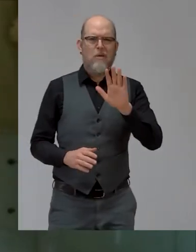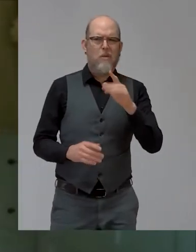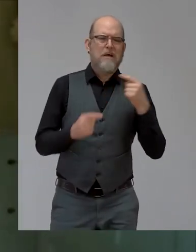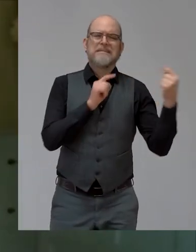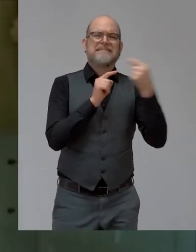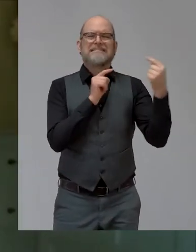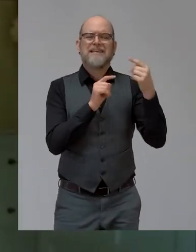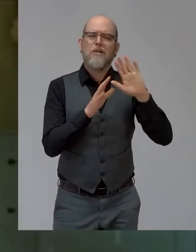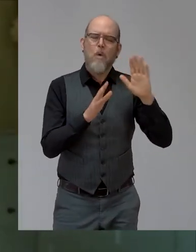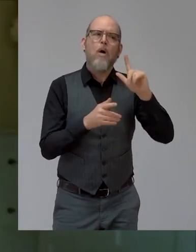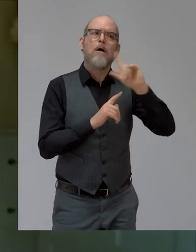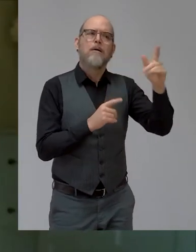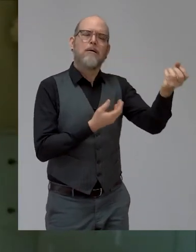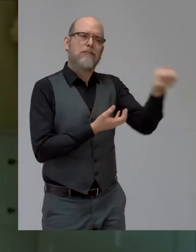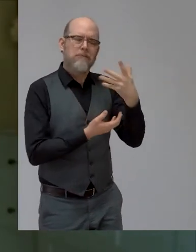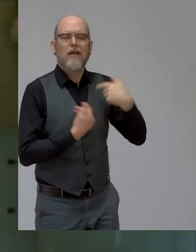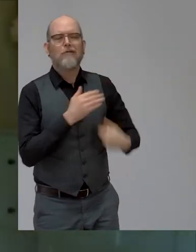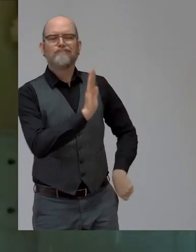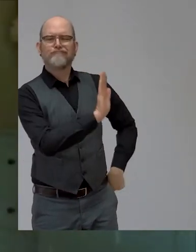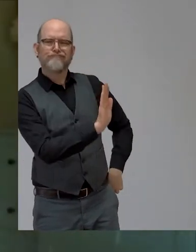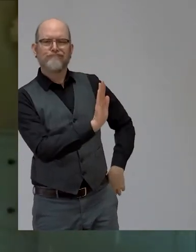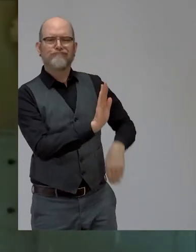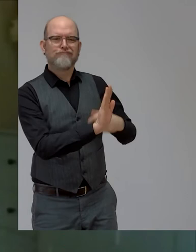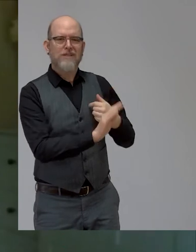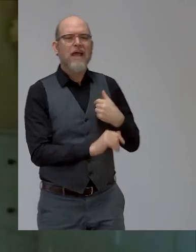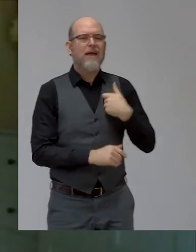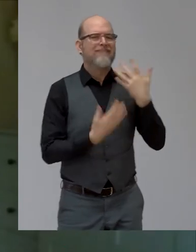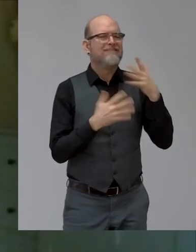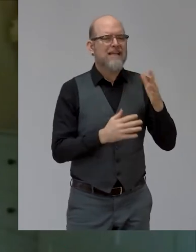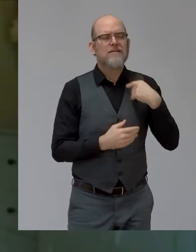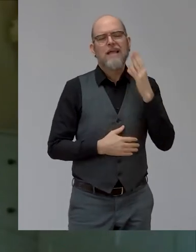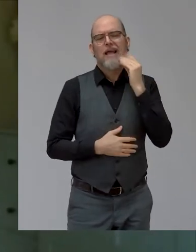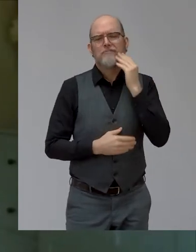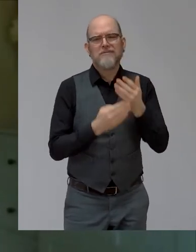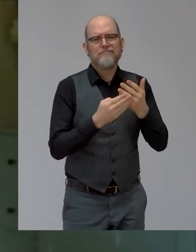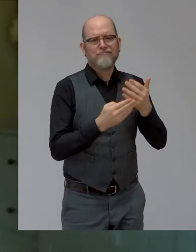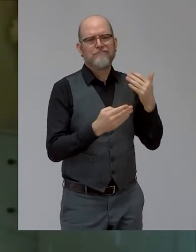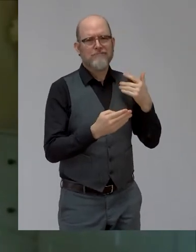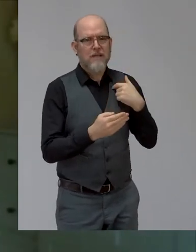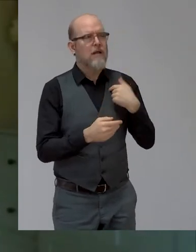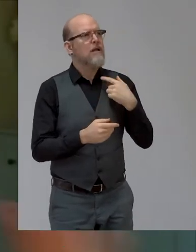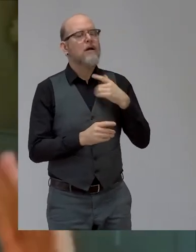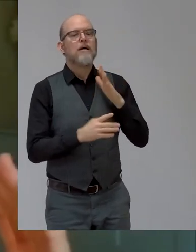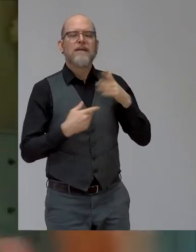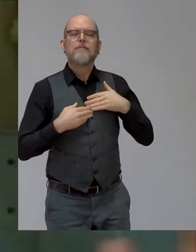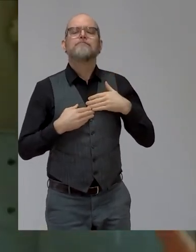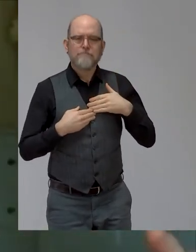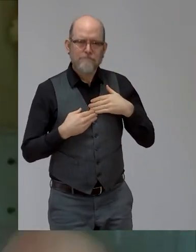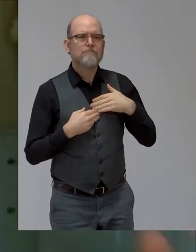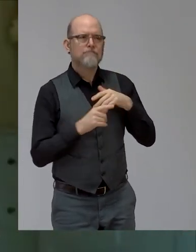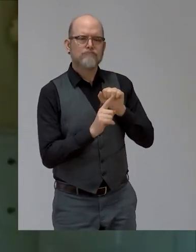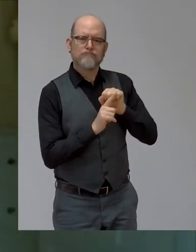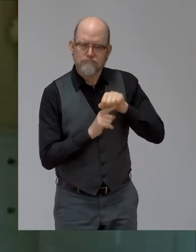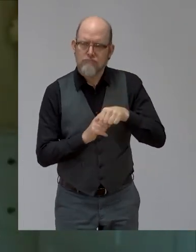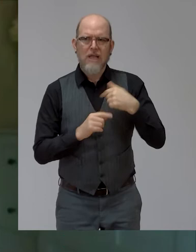differently now. I I'd already gone through an experience which made me realize quite the opposite. that was, I was getting, because I've been